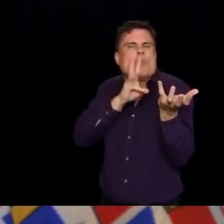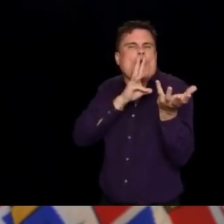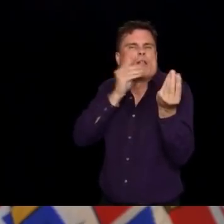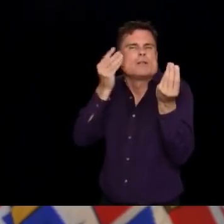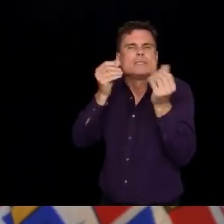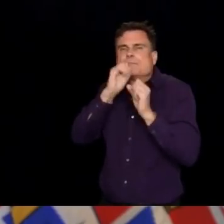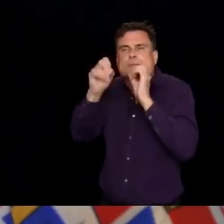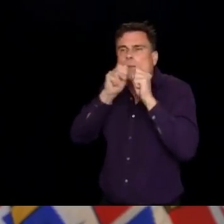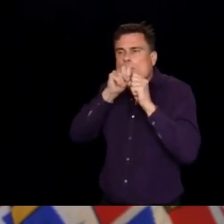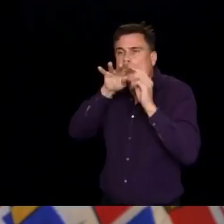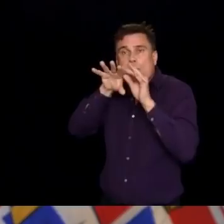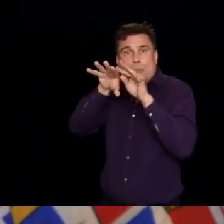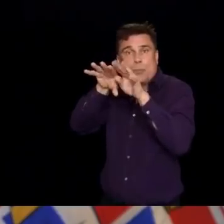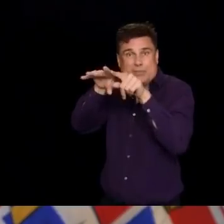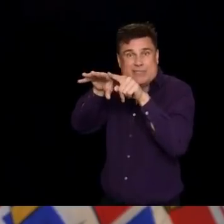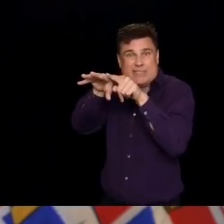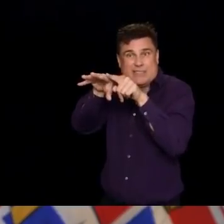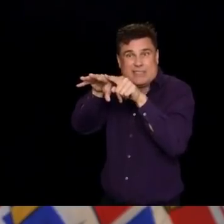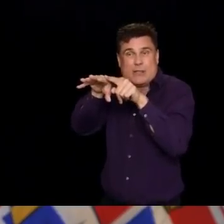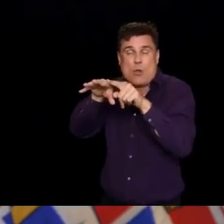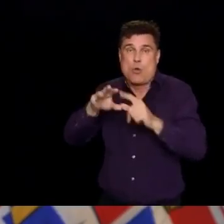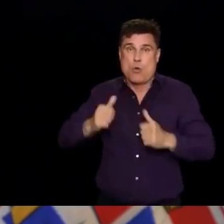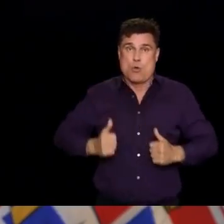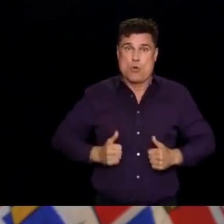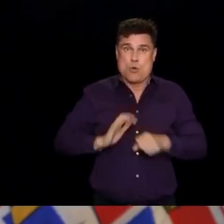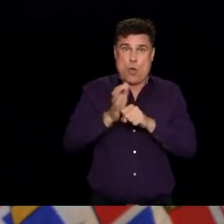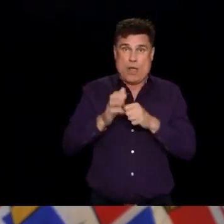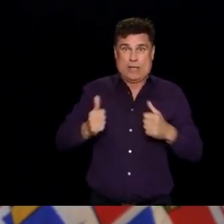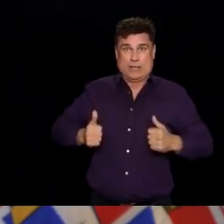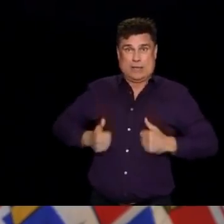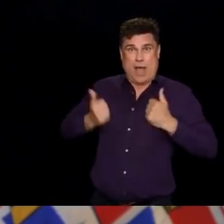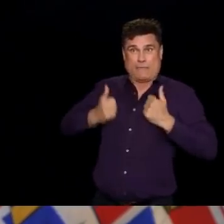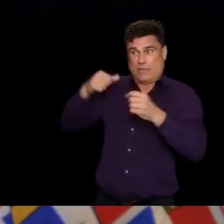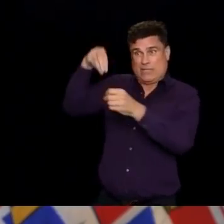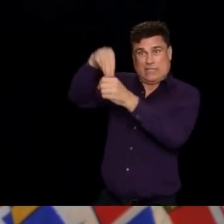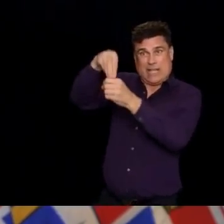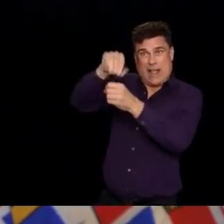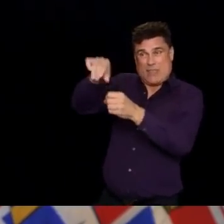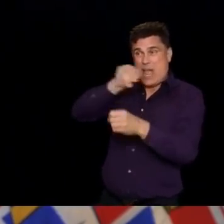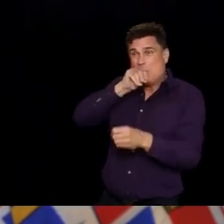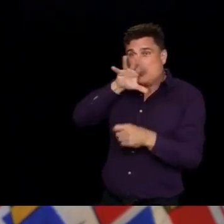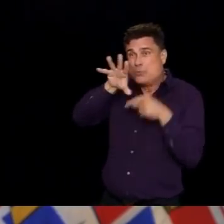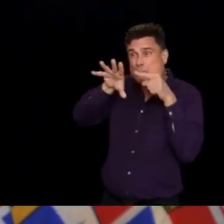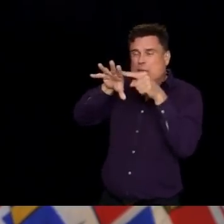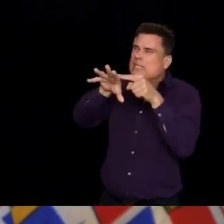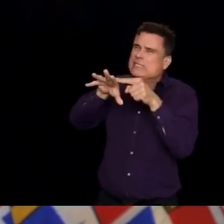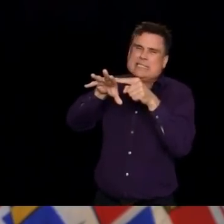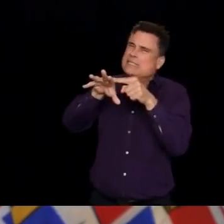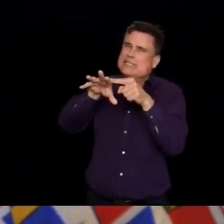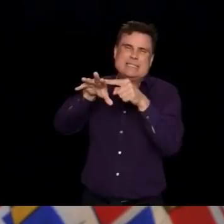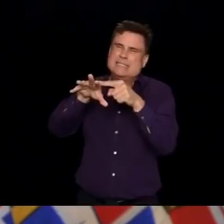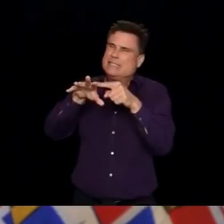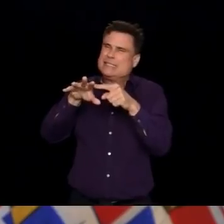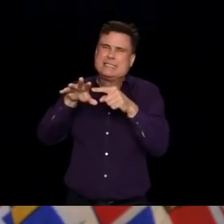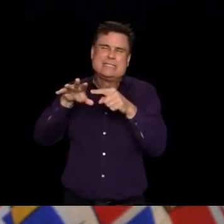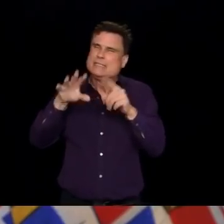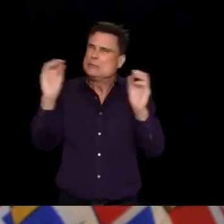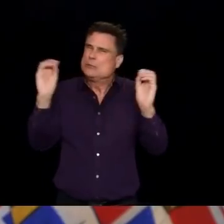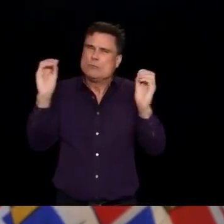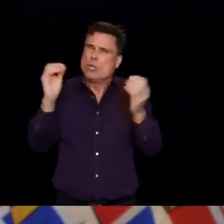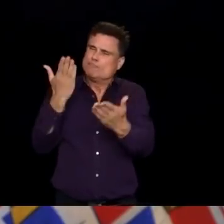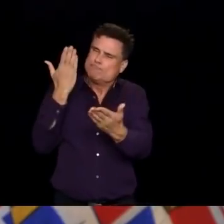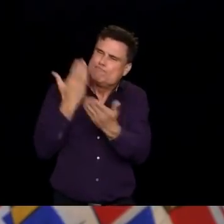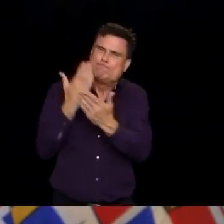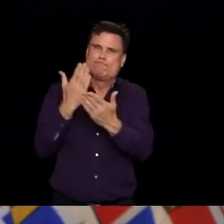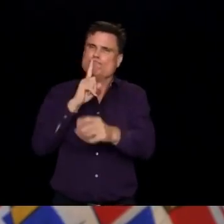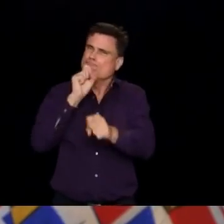the larger droplets that tend to fall out more readily. And how much of it do I breathe into deep into my lungs and how much of